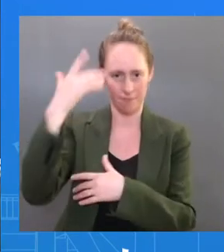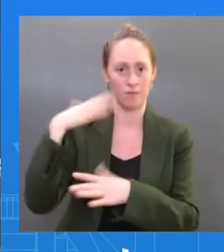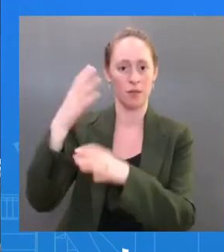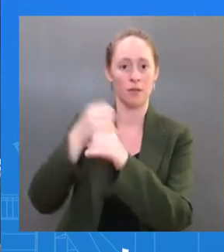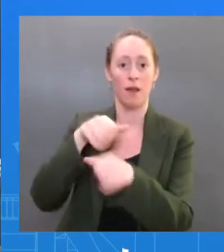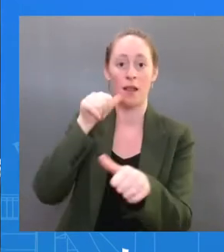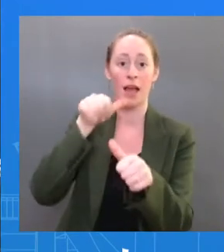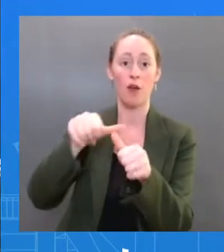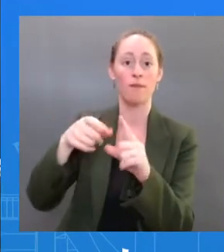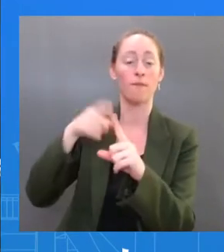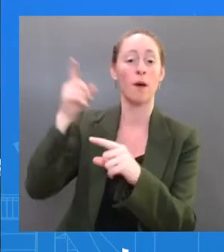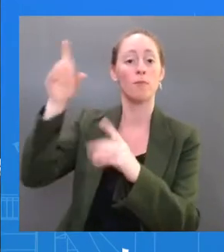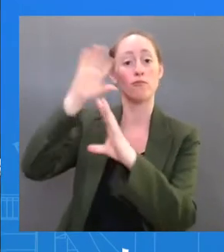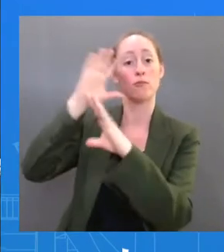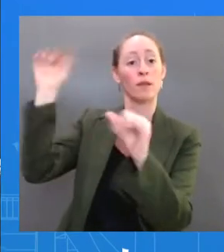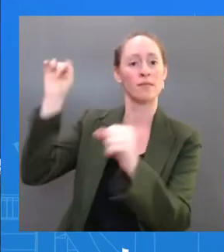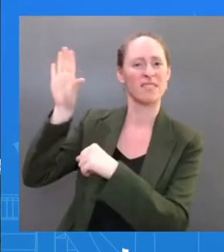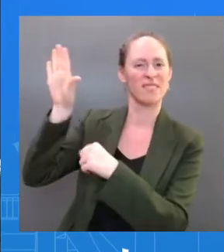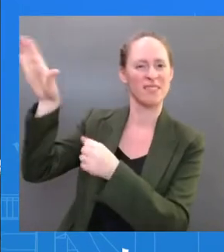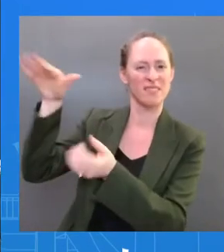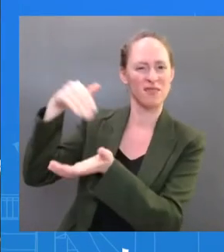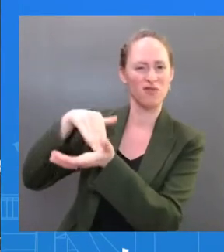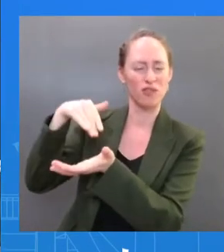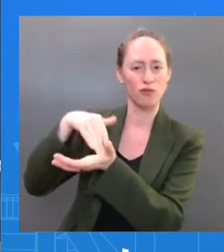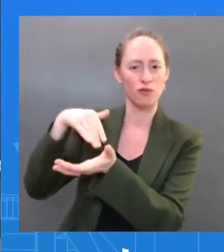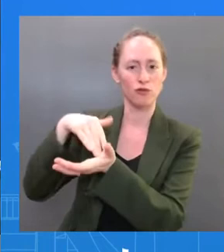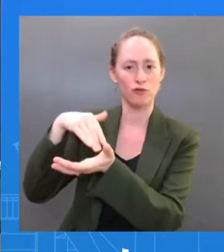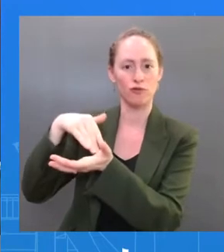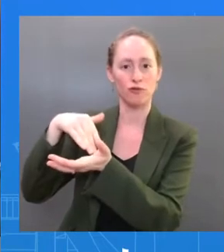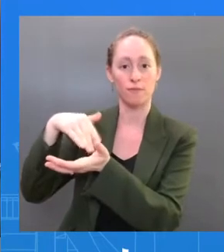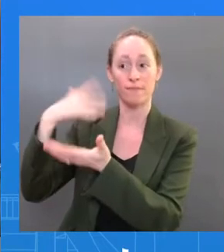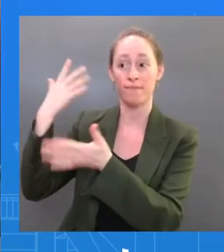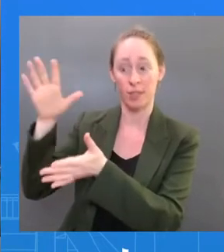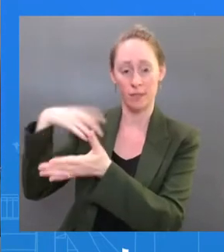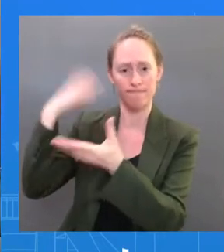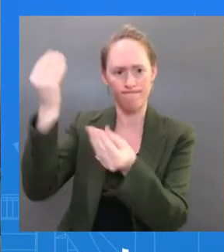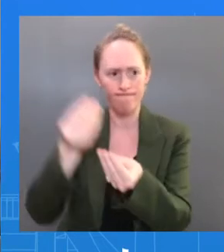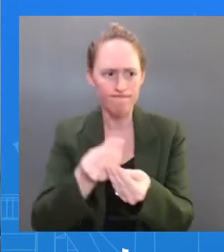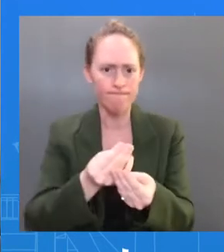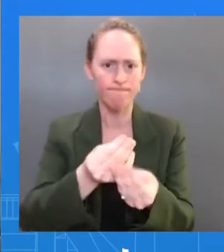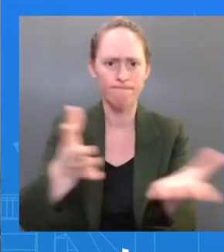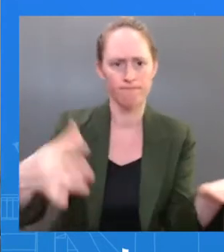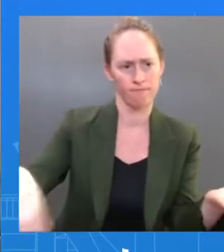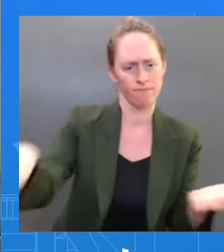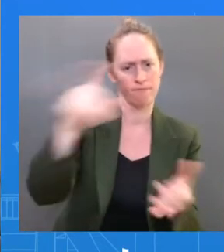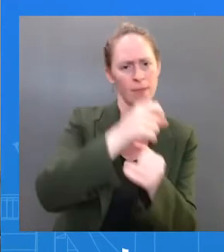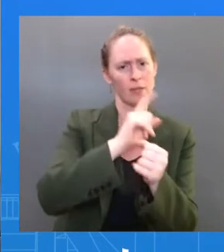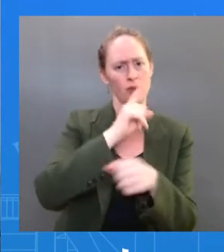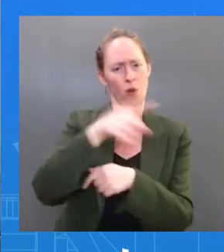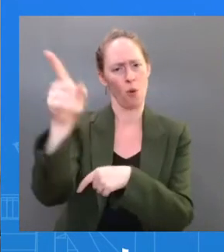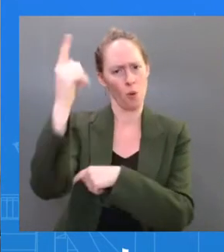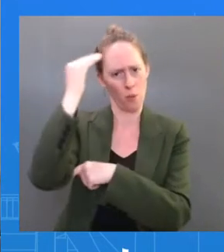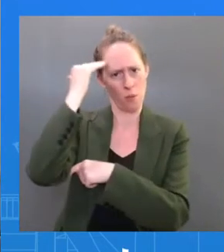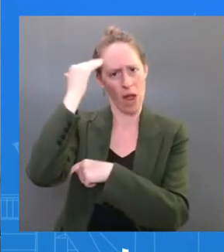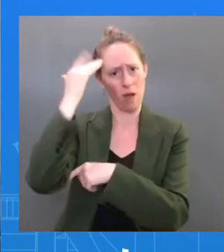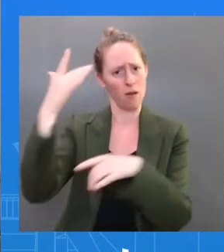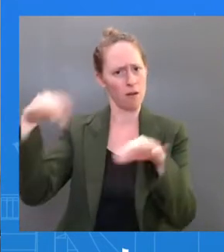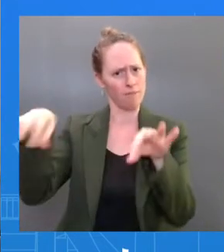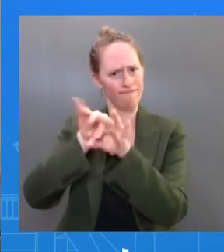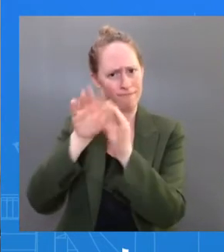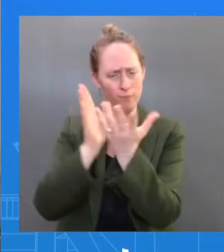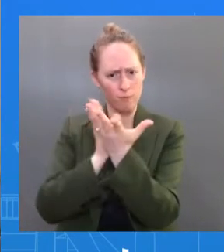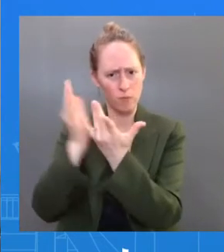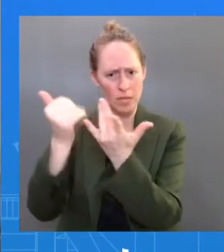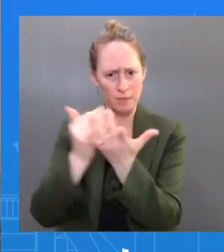in the interest of transparency. I have the letter here and I just want to read it through so we can get